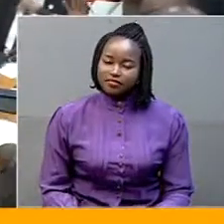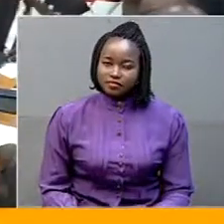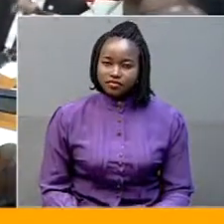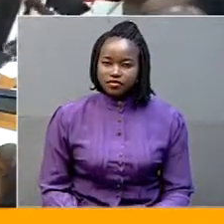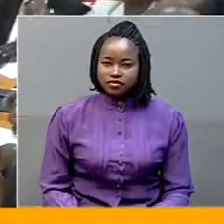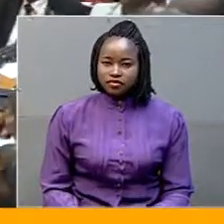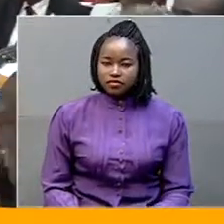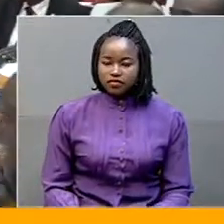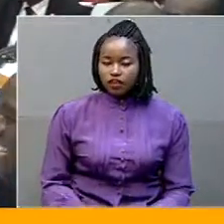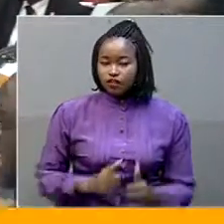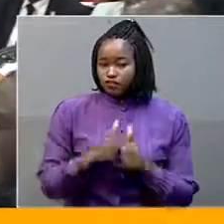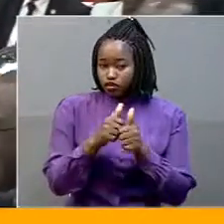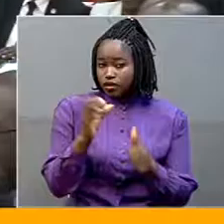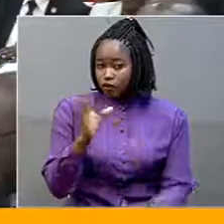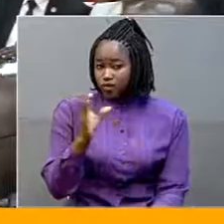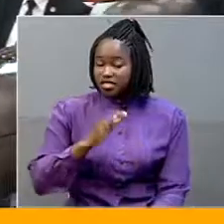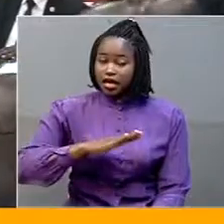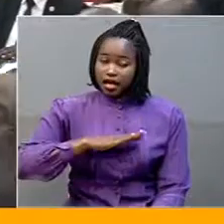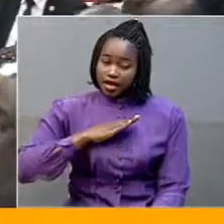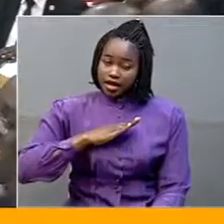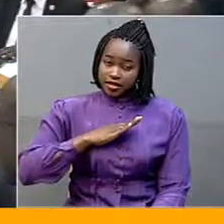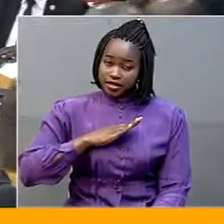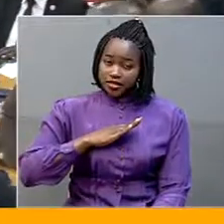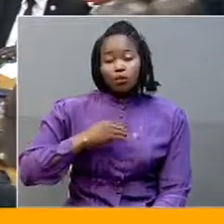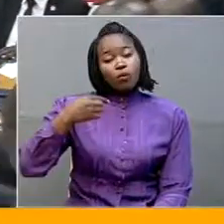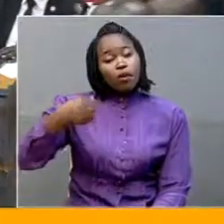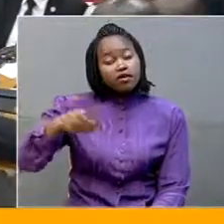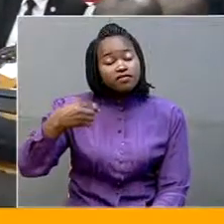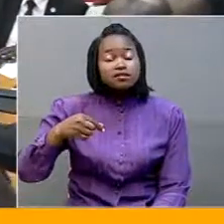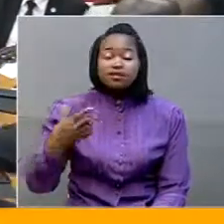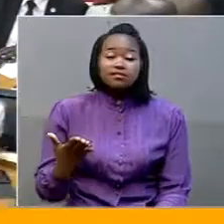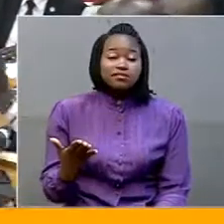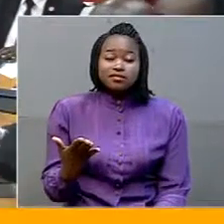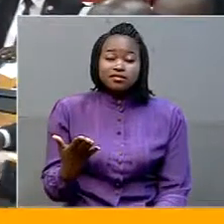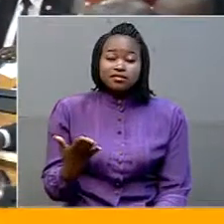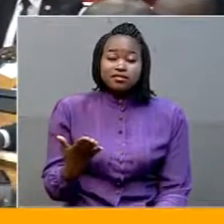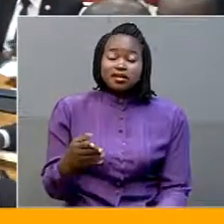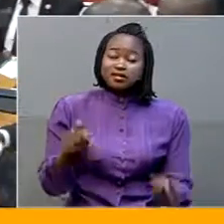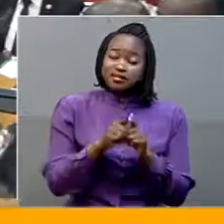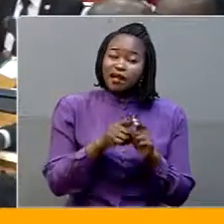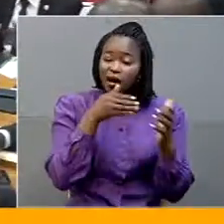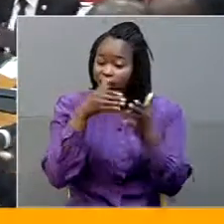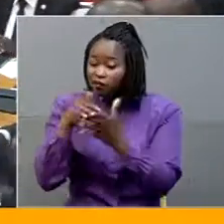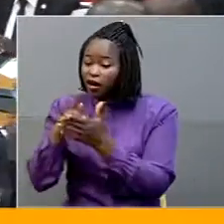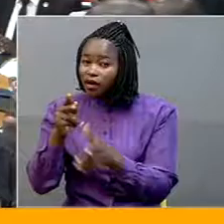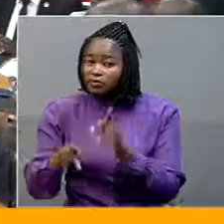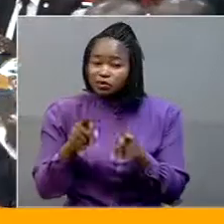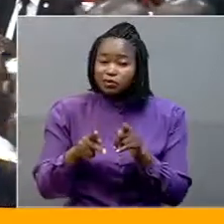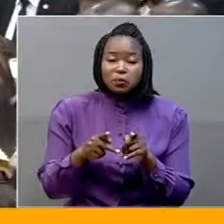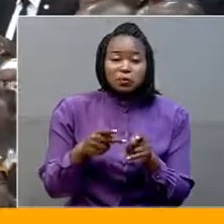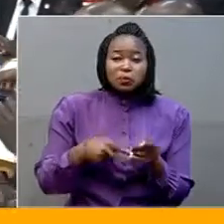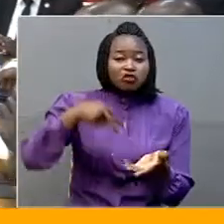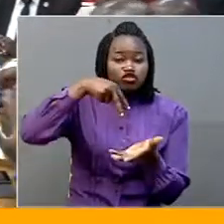According to the committee, age as a qualification for election is not useful in limiting unsuitable persons from attaining the Office of President.